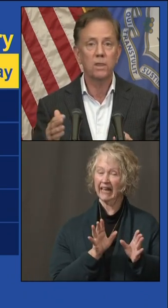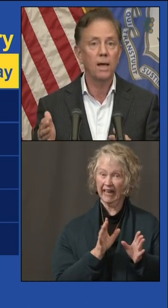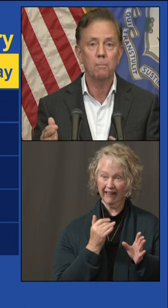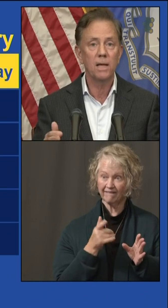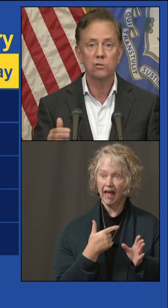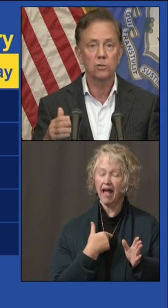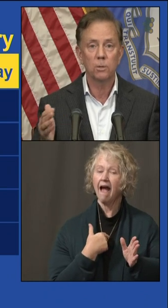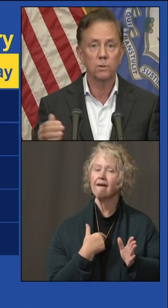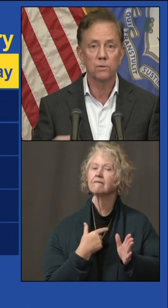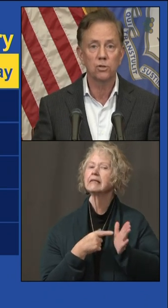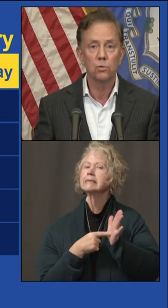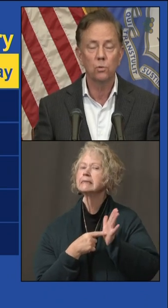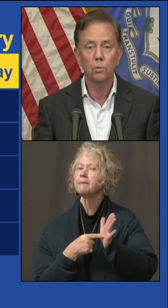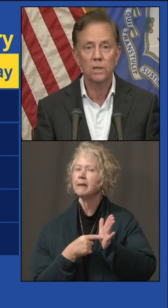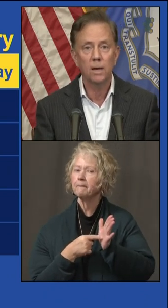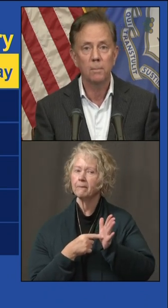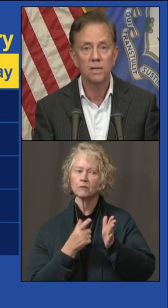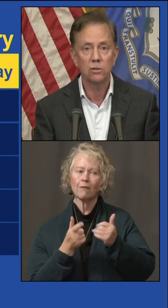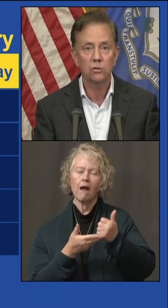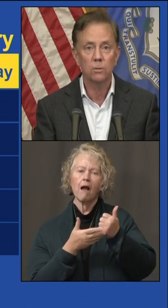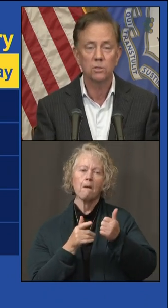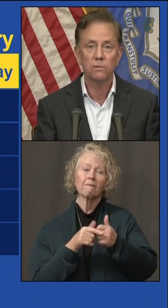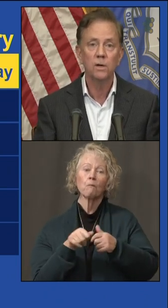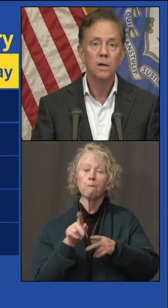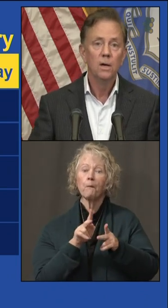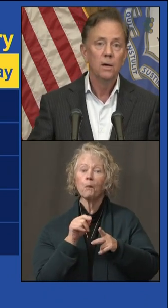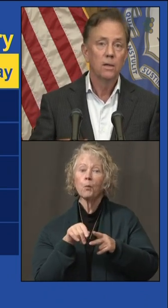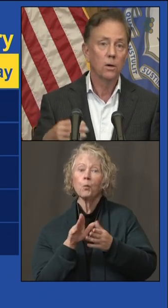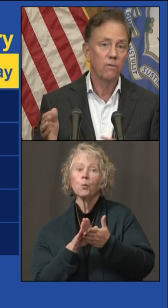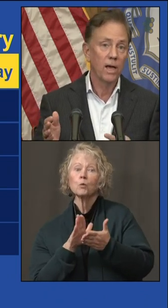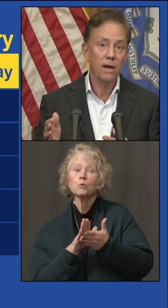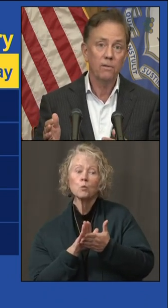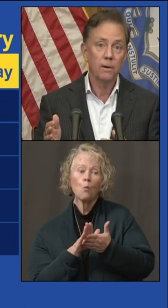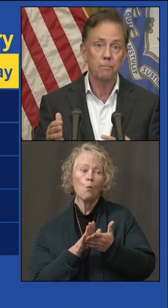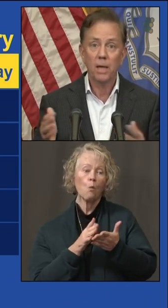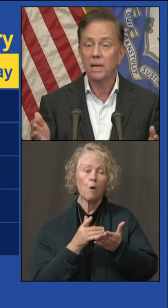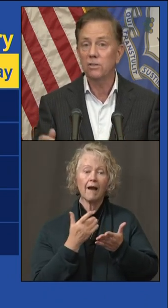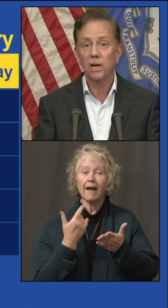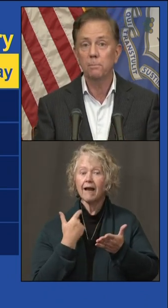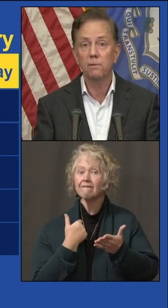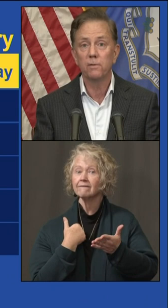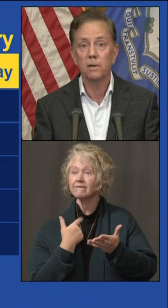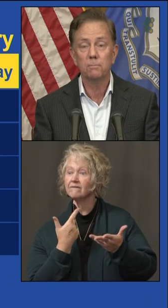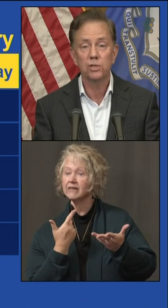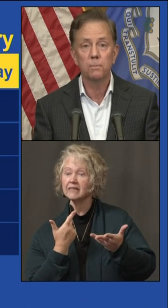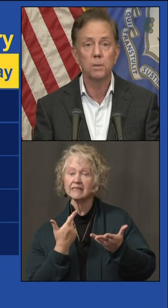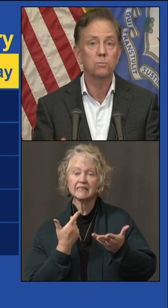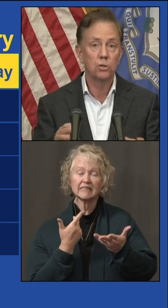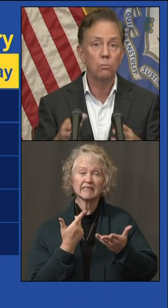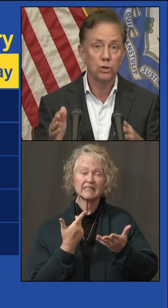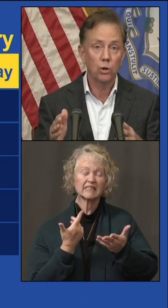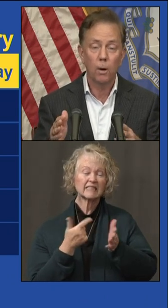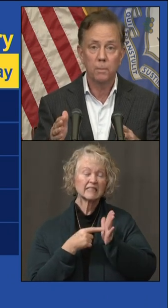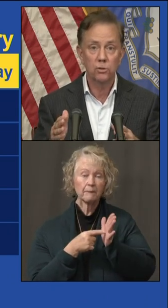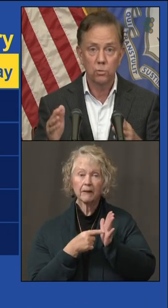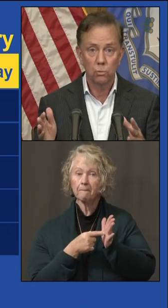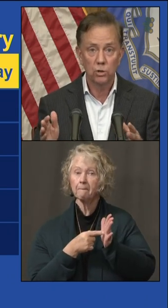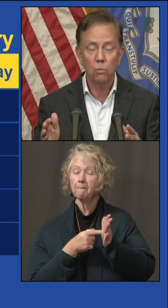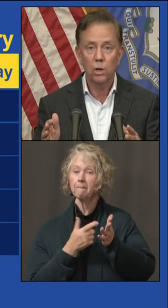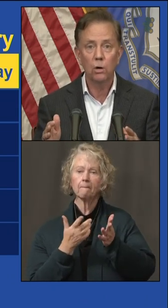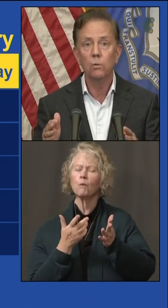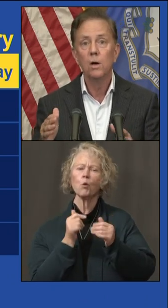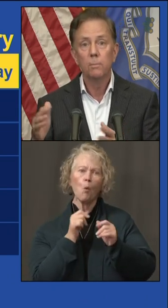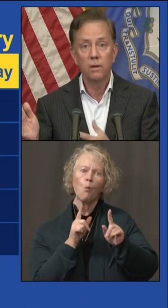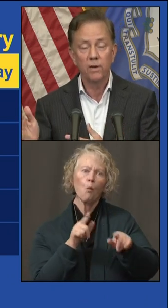symptoms, what that means in terms of a school, what that means in terms of, look, if you have any type of symptoms, don't show up at